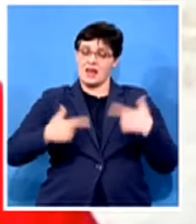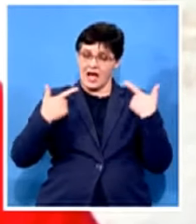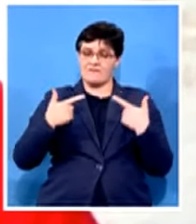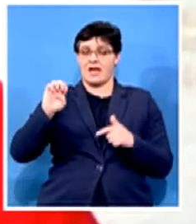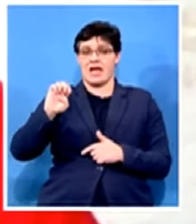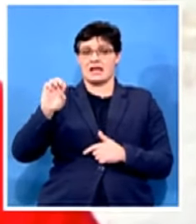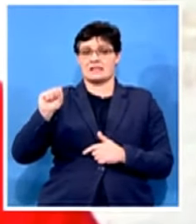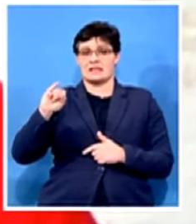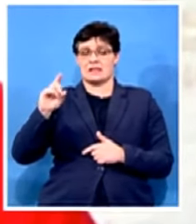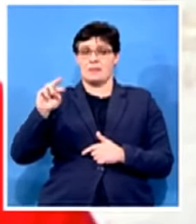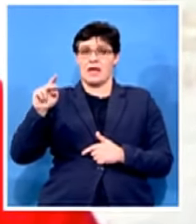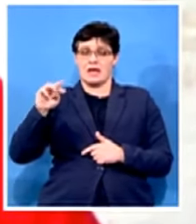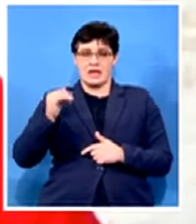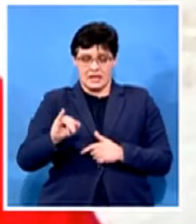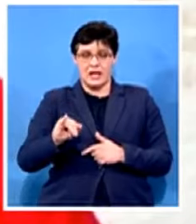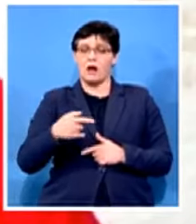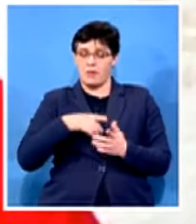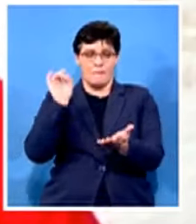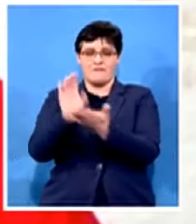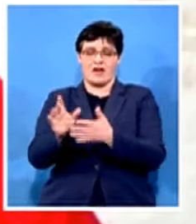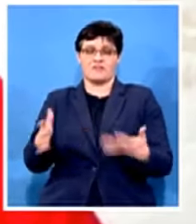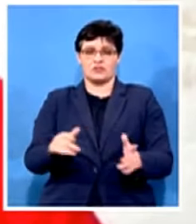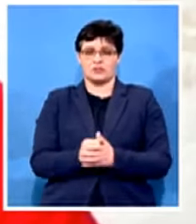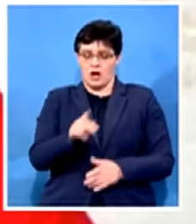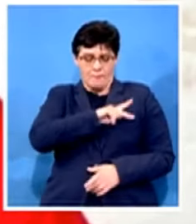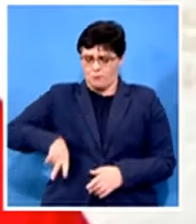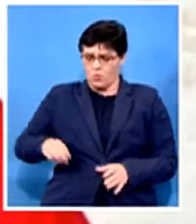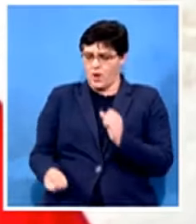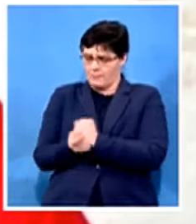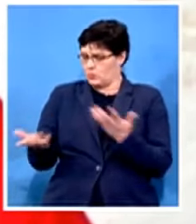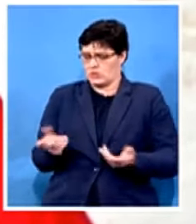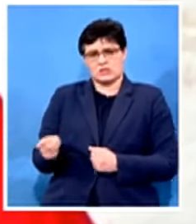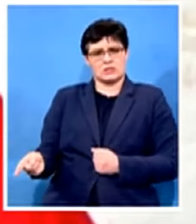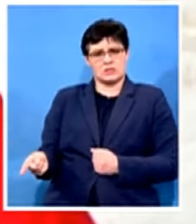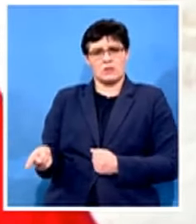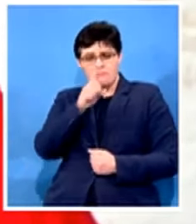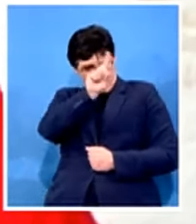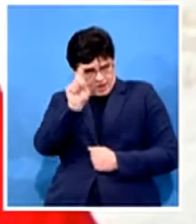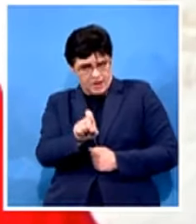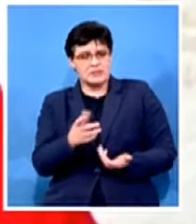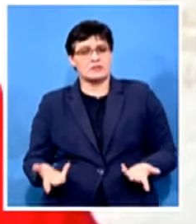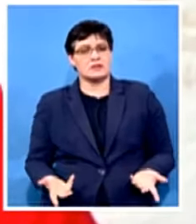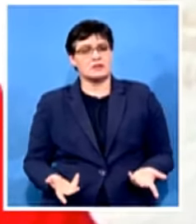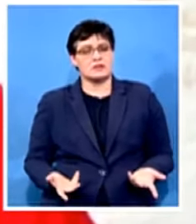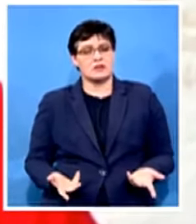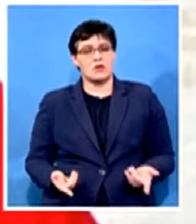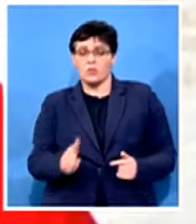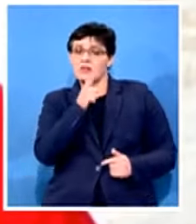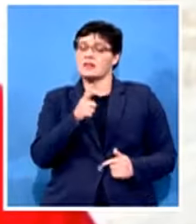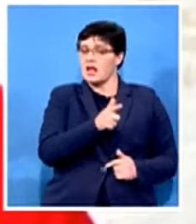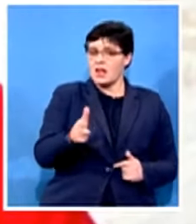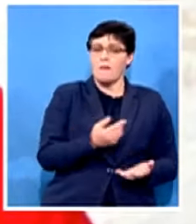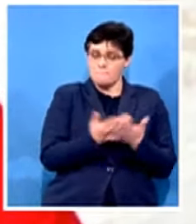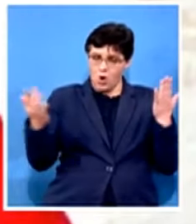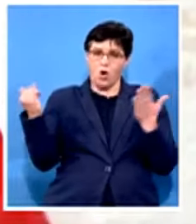has happened to the premier we must ask that pertinent question we know we can tell you that there are more scandals that are going to come up especially